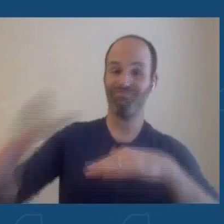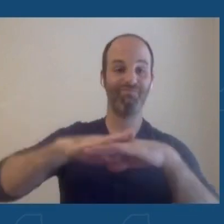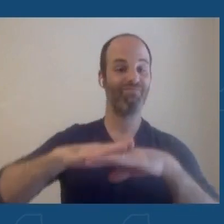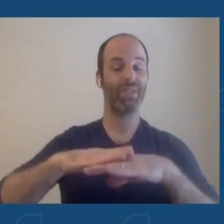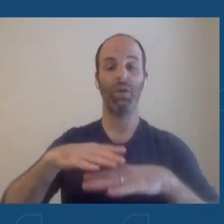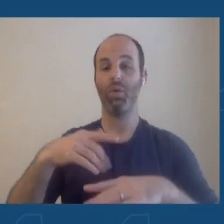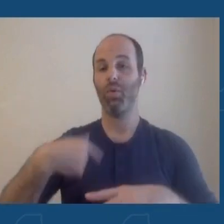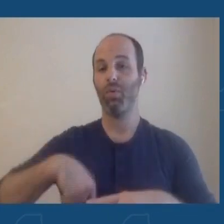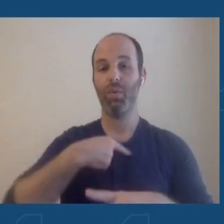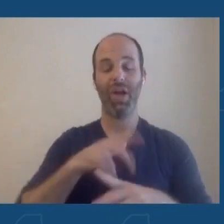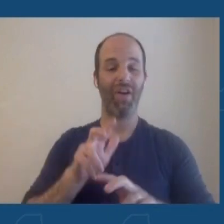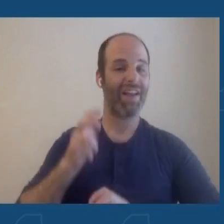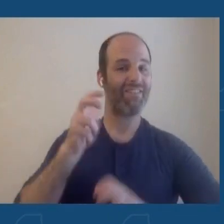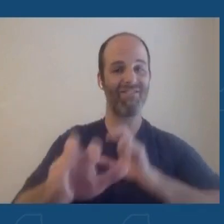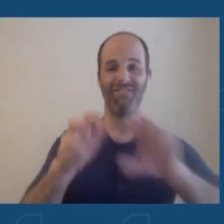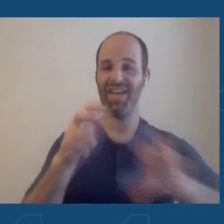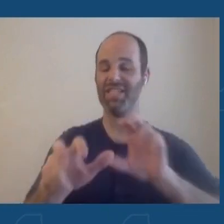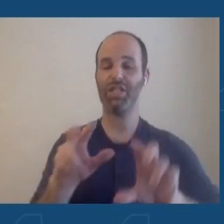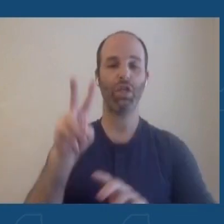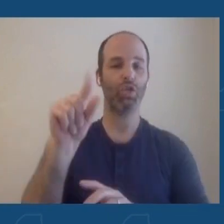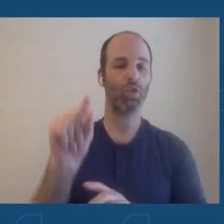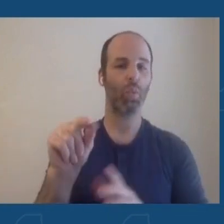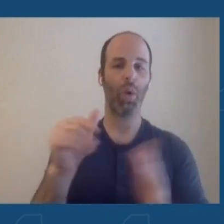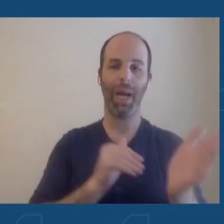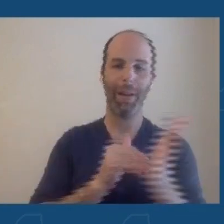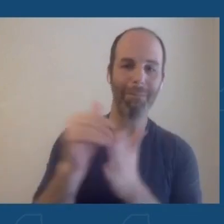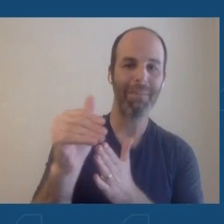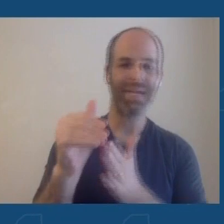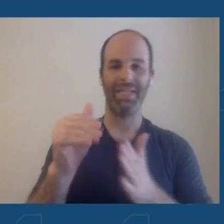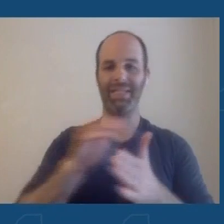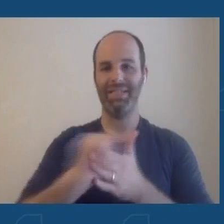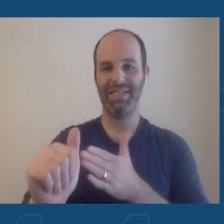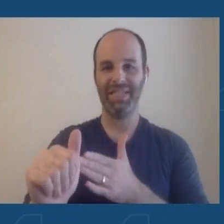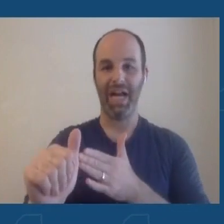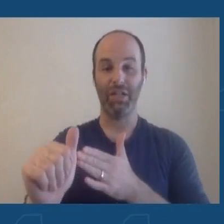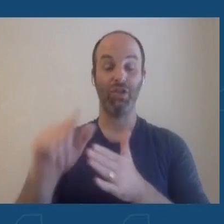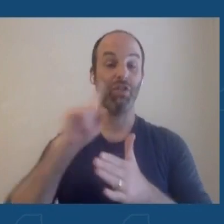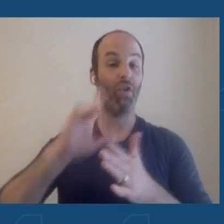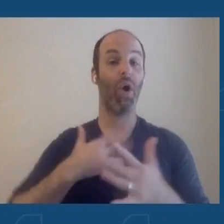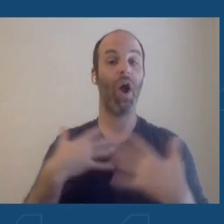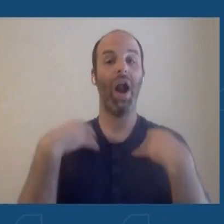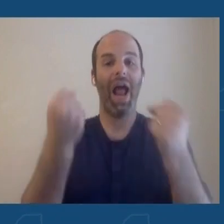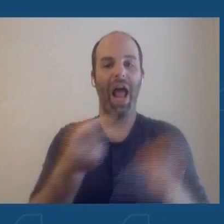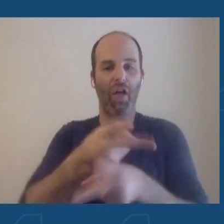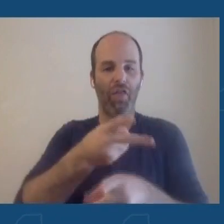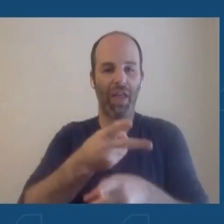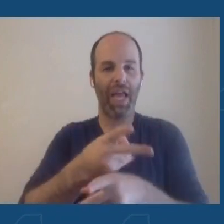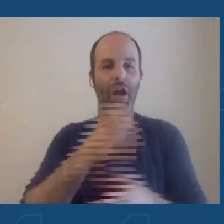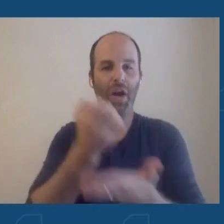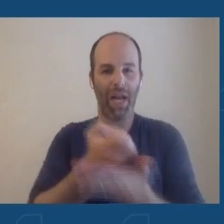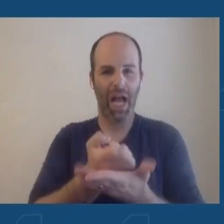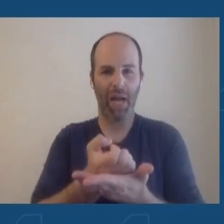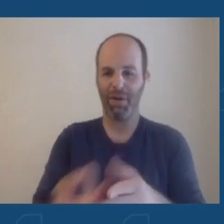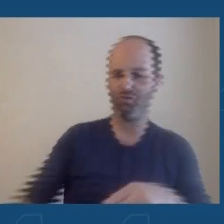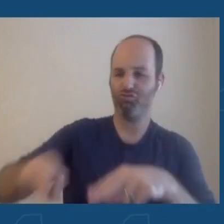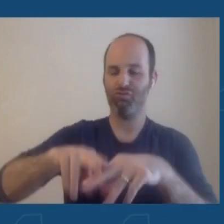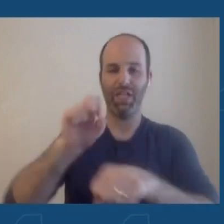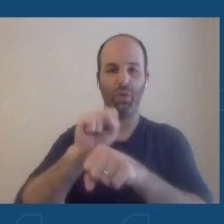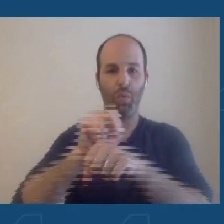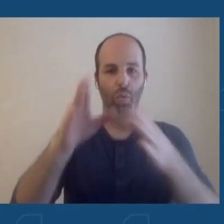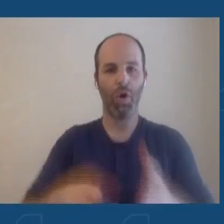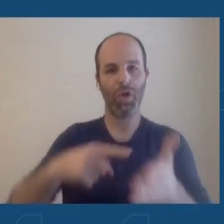over $20 billion to help our health care economy overall, raise the workers' pay, get them to stop leaving,